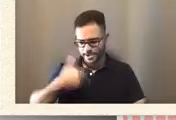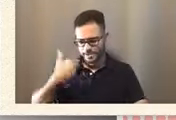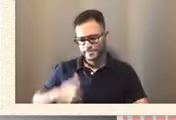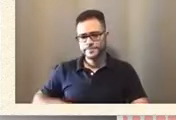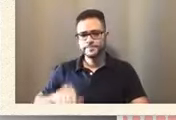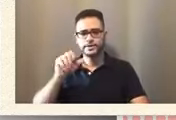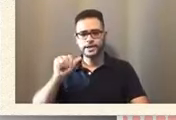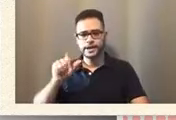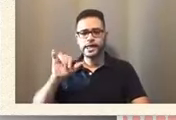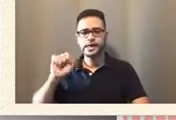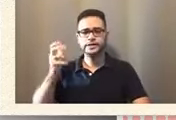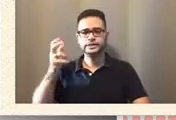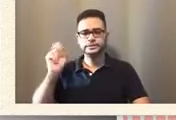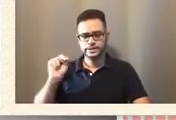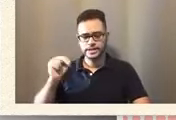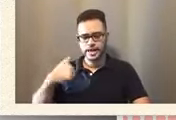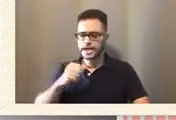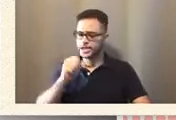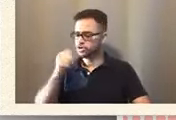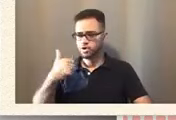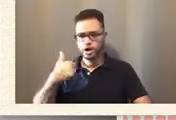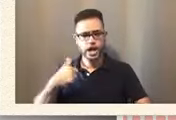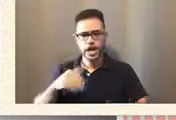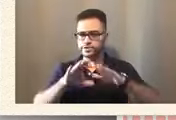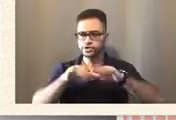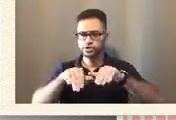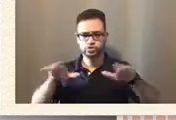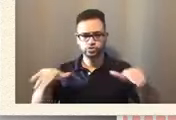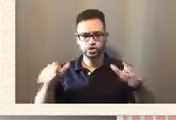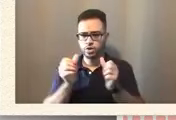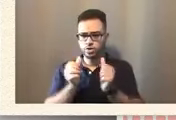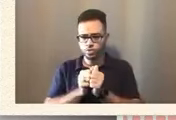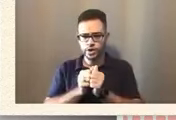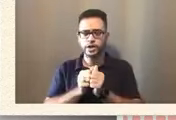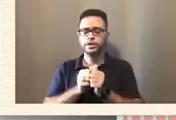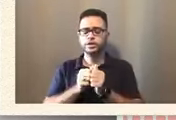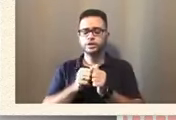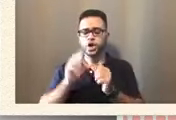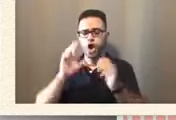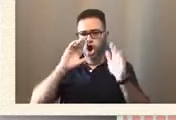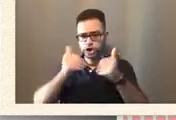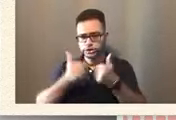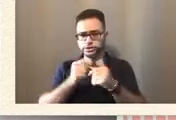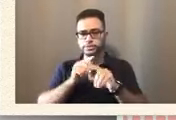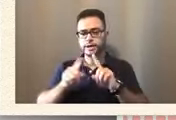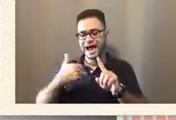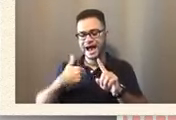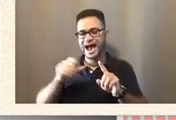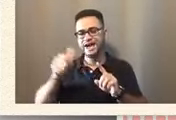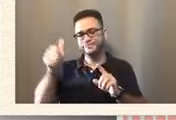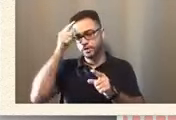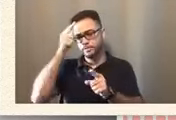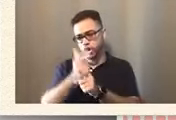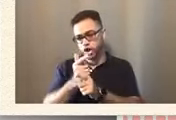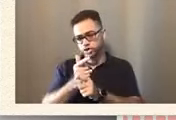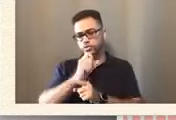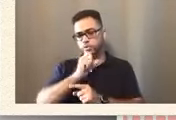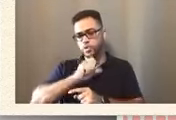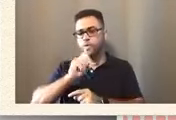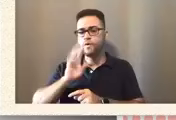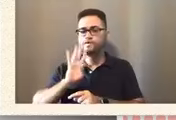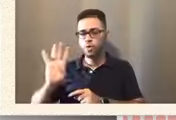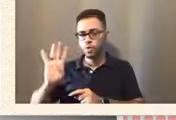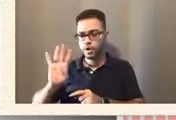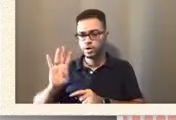do not have children with autism, but I have baby brothers that do. They are four years old. One is high